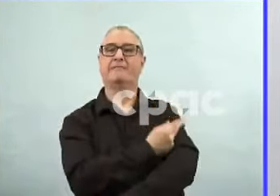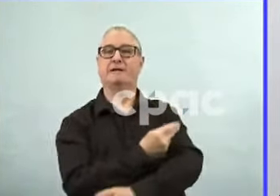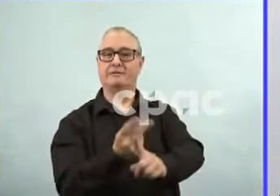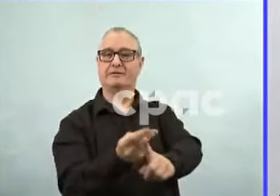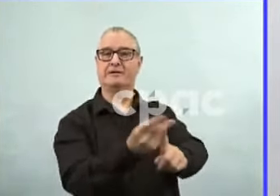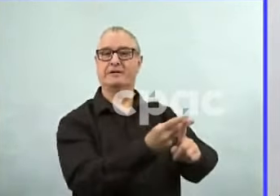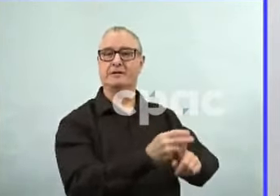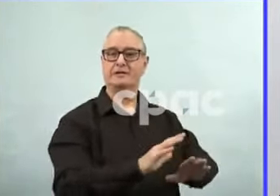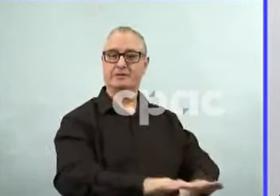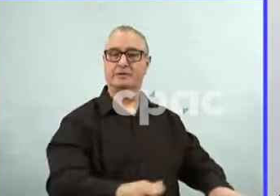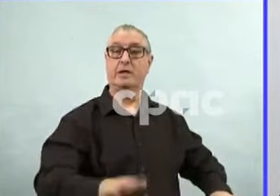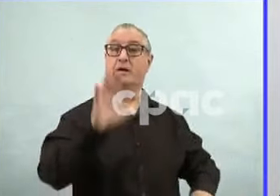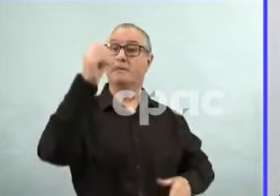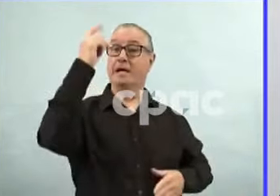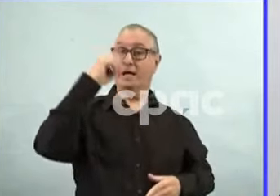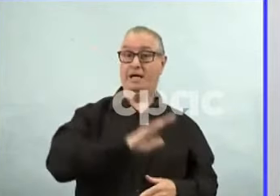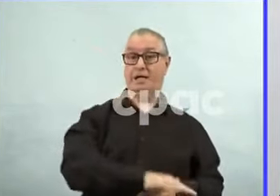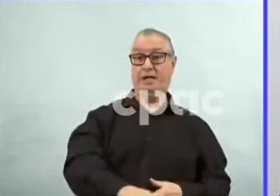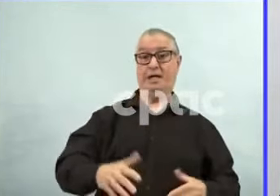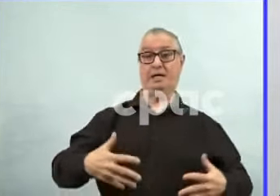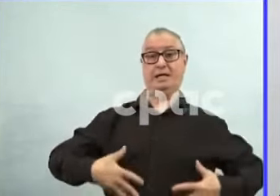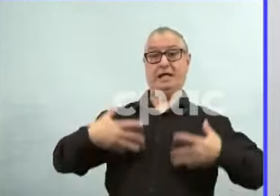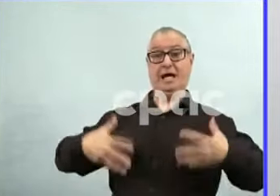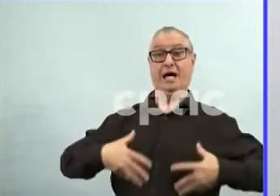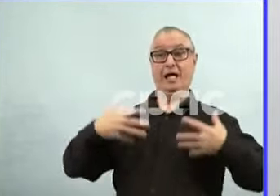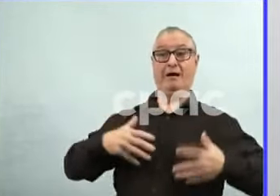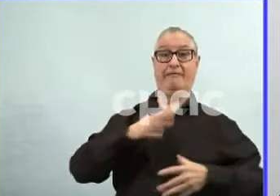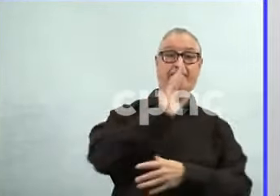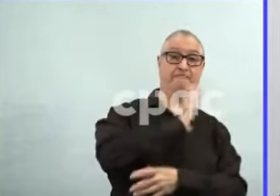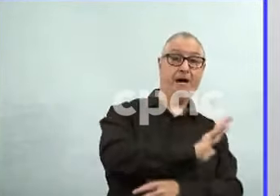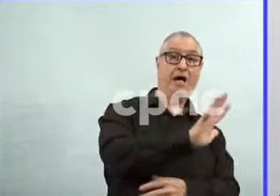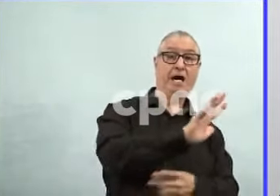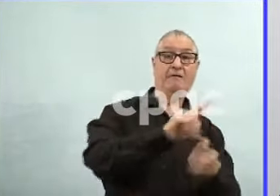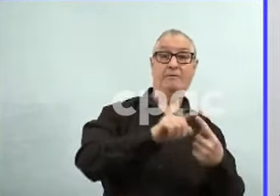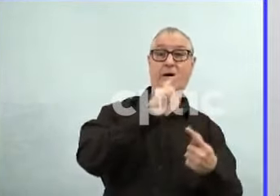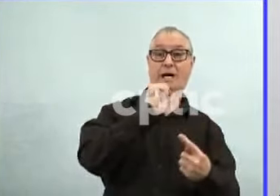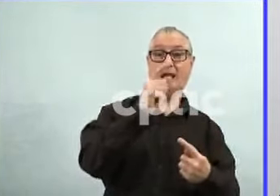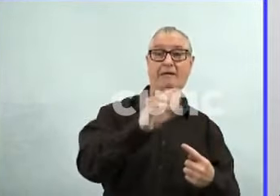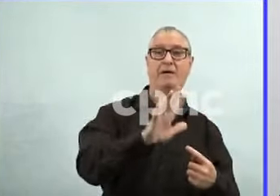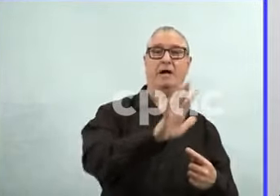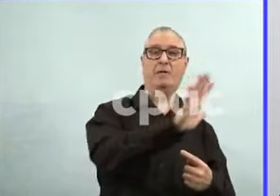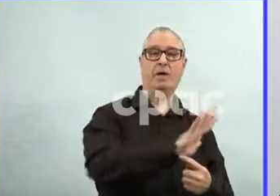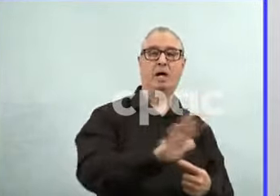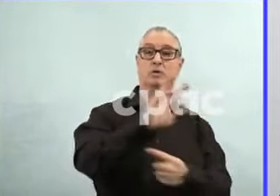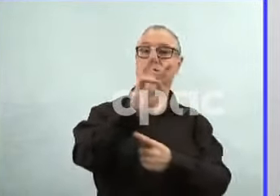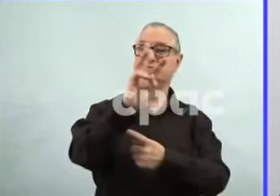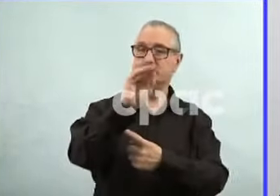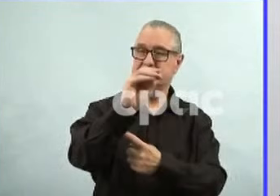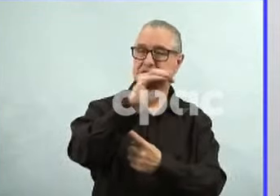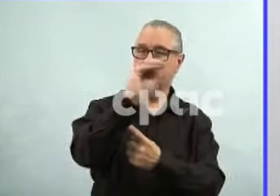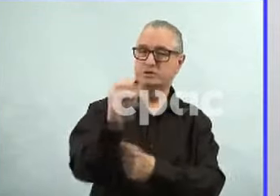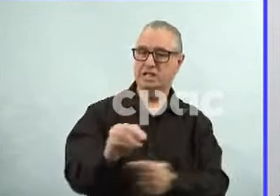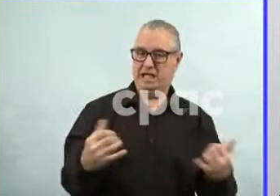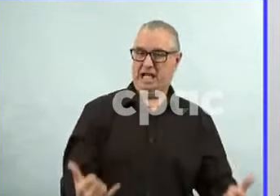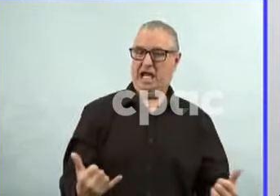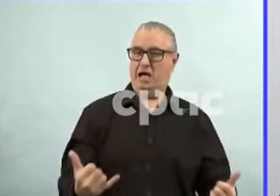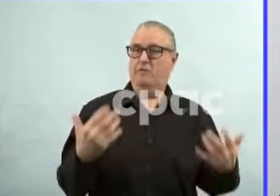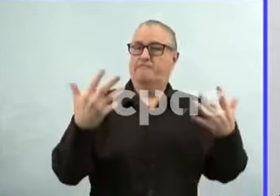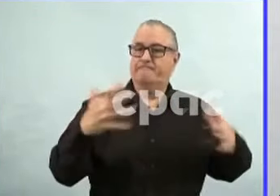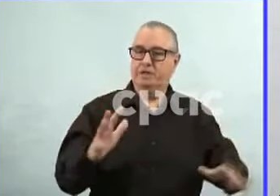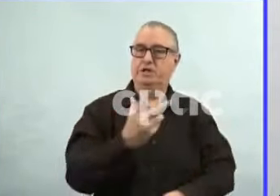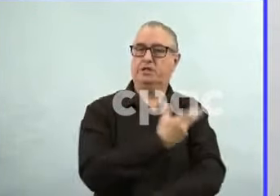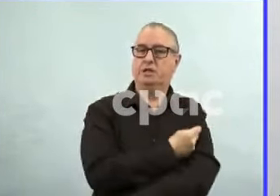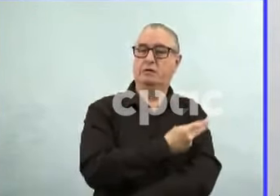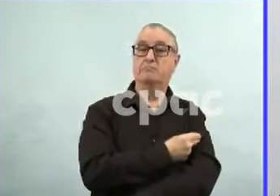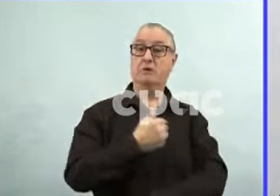still showed us around 50 percent. So we're closing in on 60 percent in Manitoba. So I would say, you know, in some ways, we're extremely happy